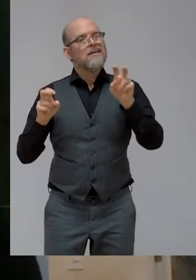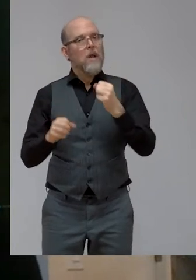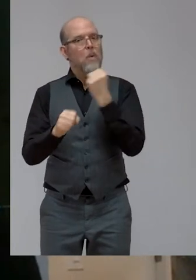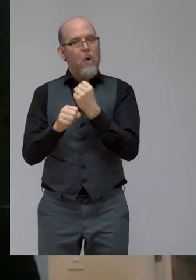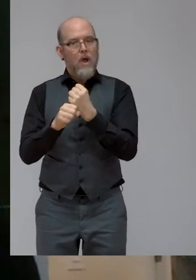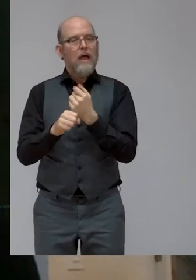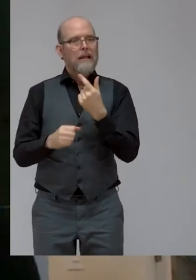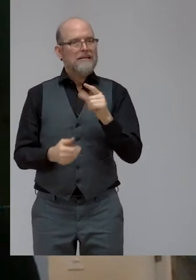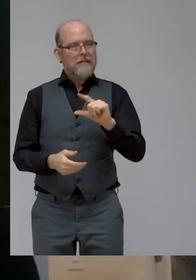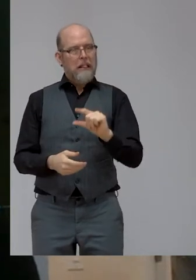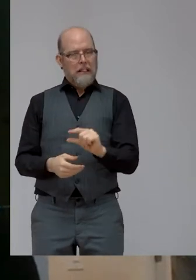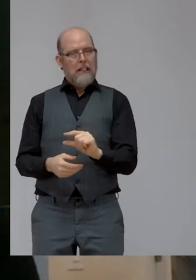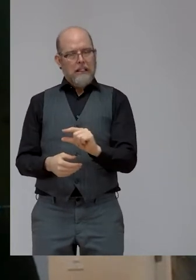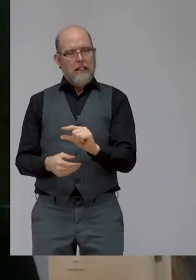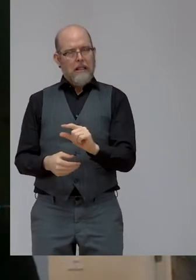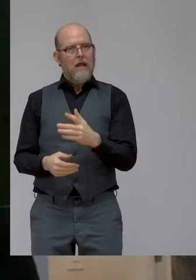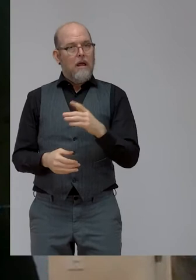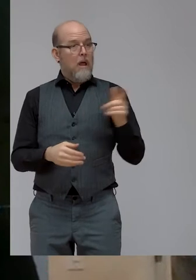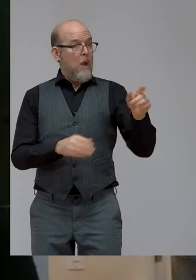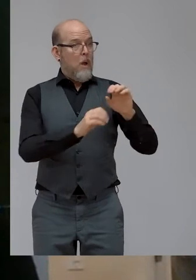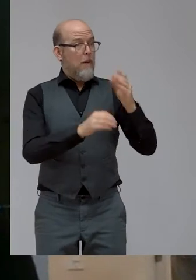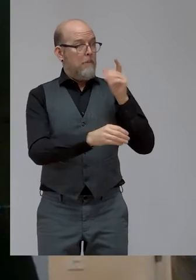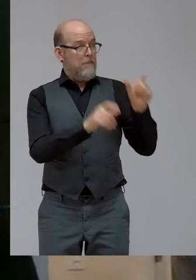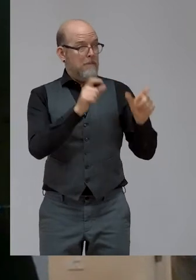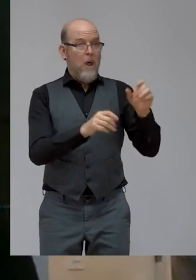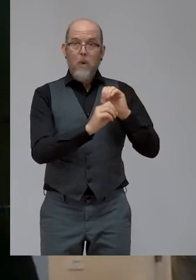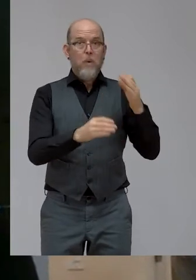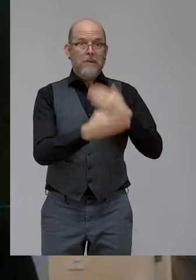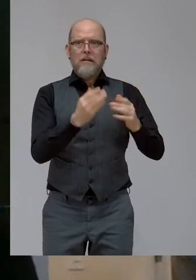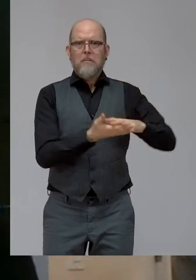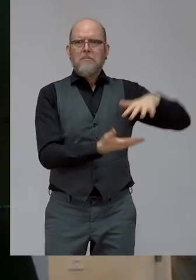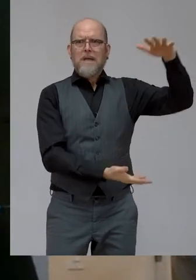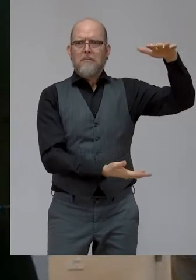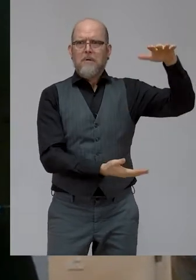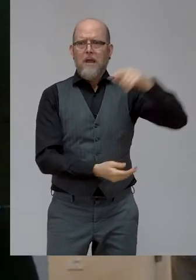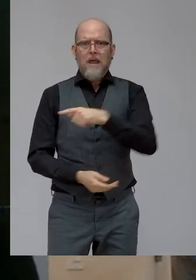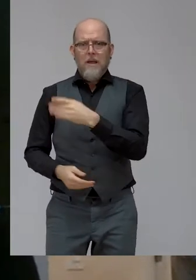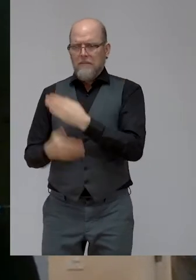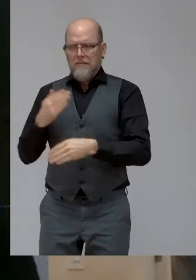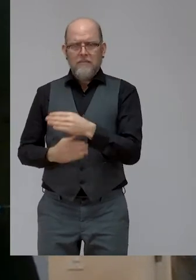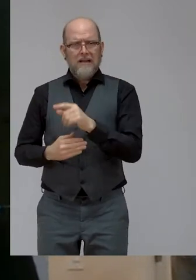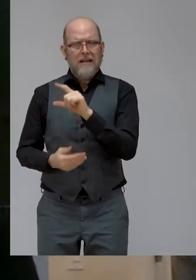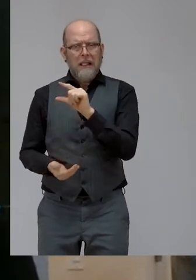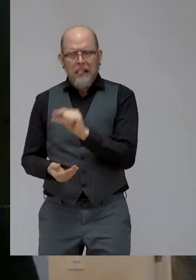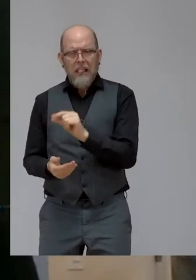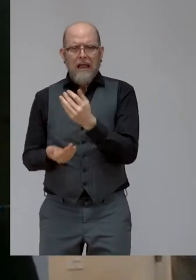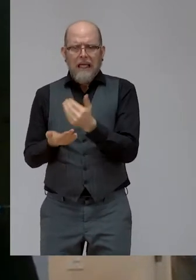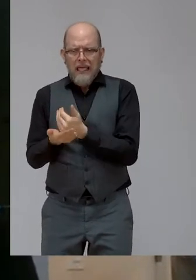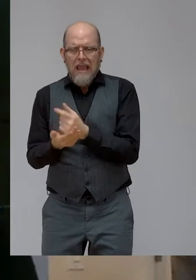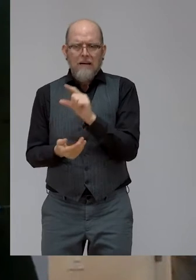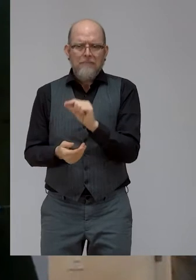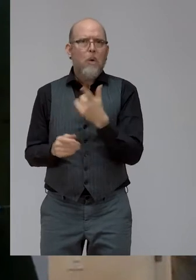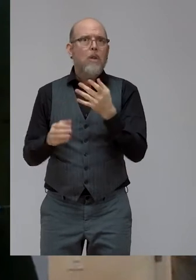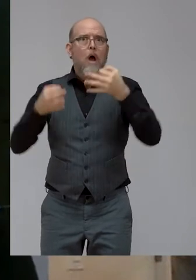They earn less, they're more likely to be in low-skilled part-time and informal job settings, and often with sub